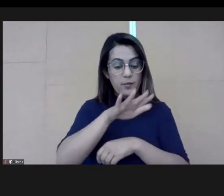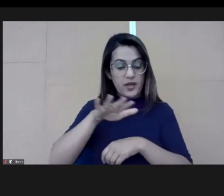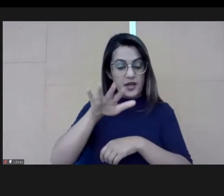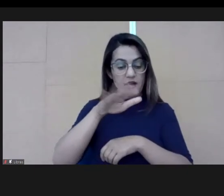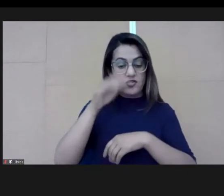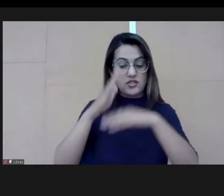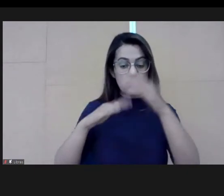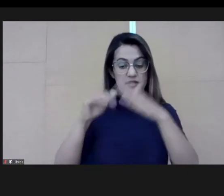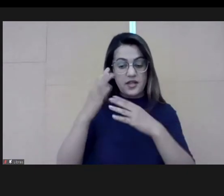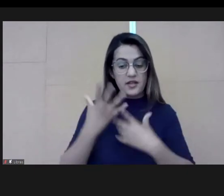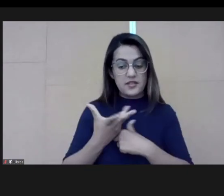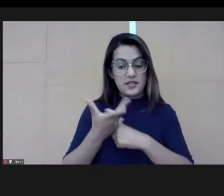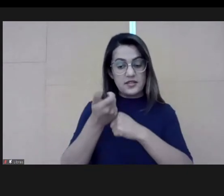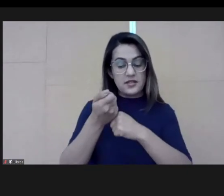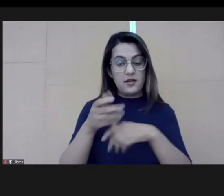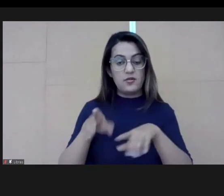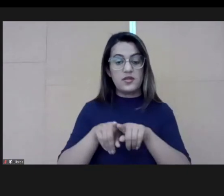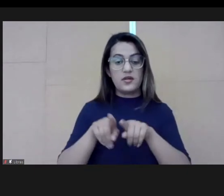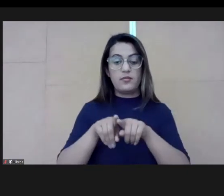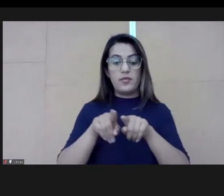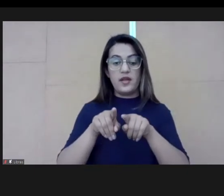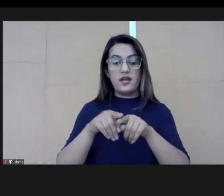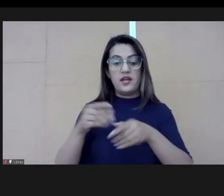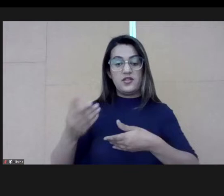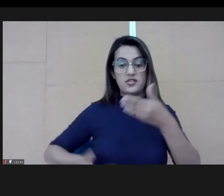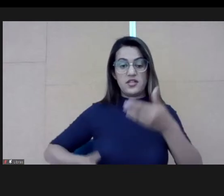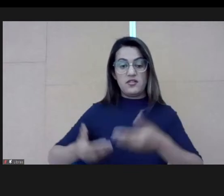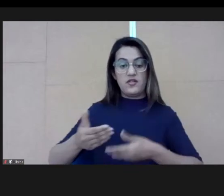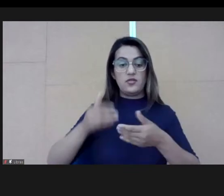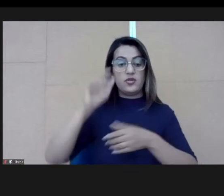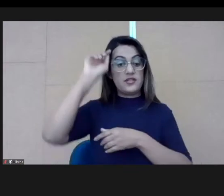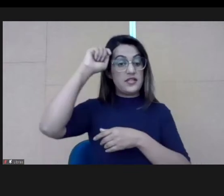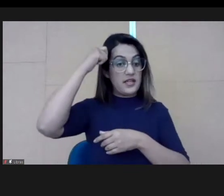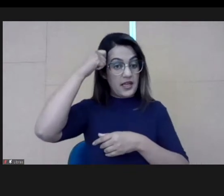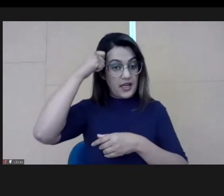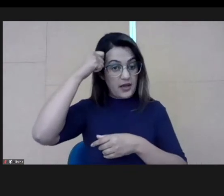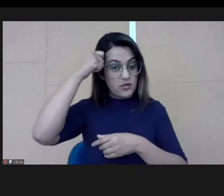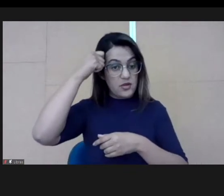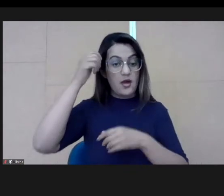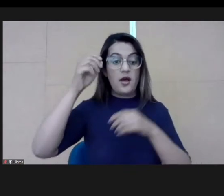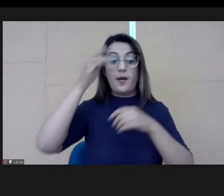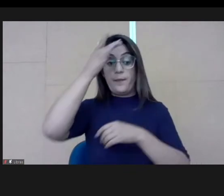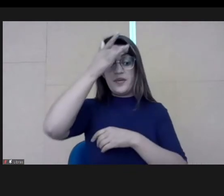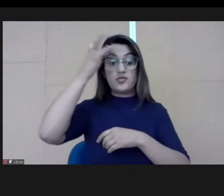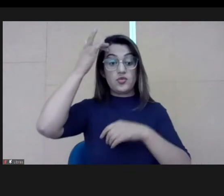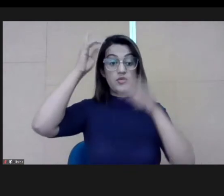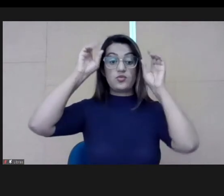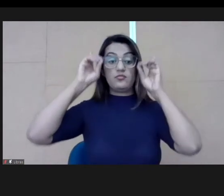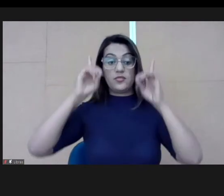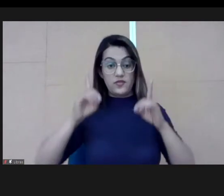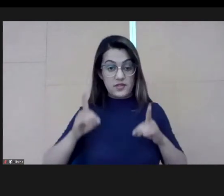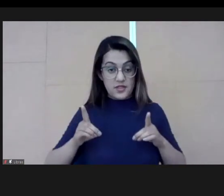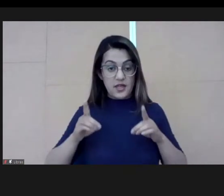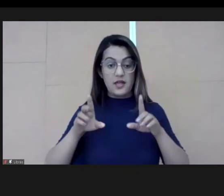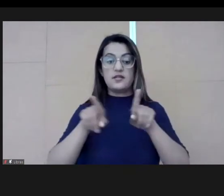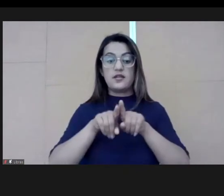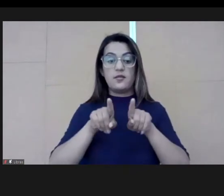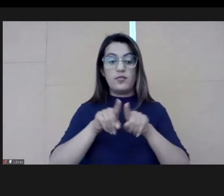the importance of this inclusion. We offer quotes to our courses to